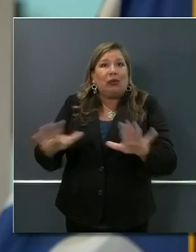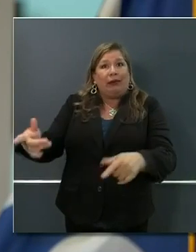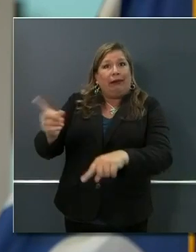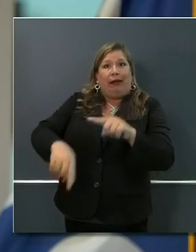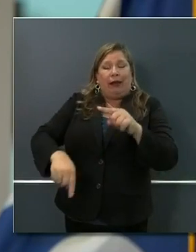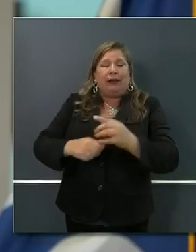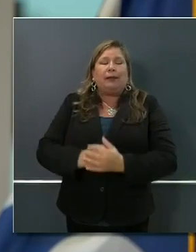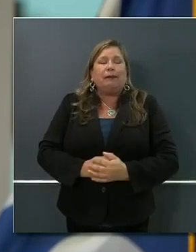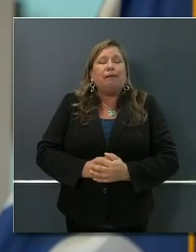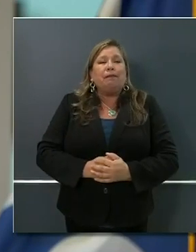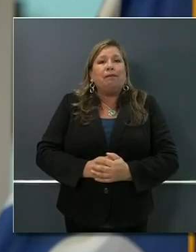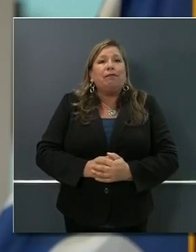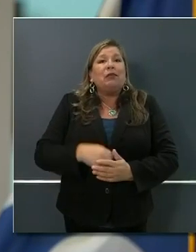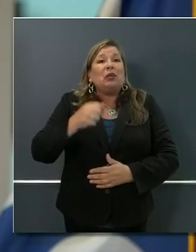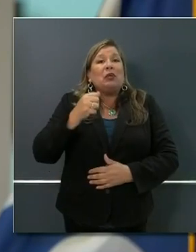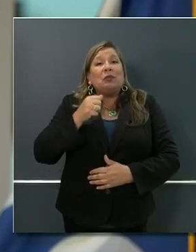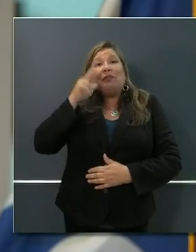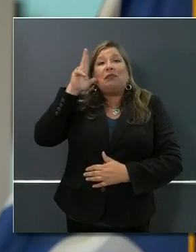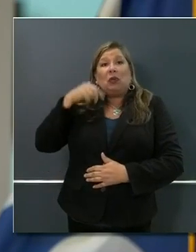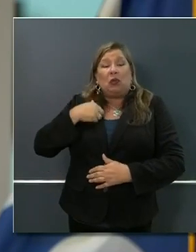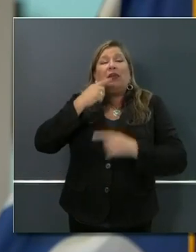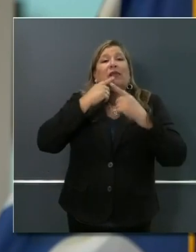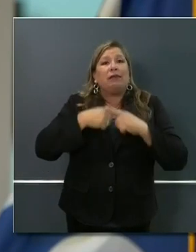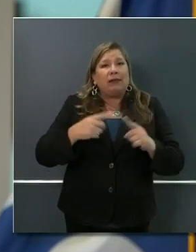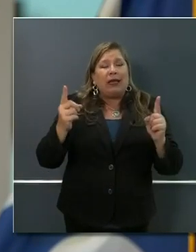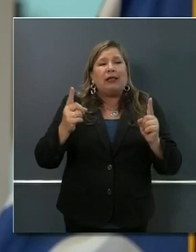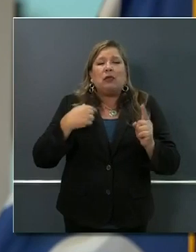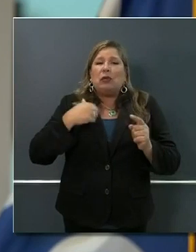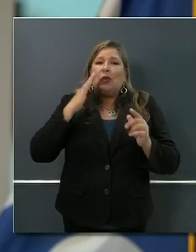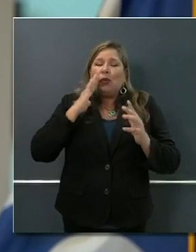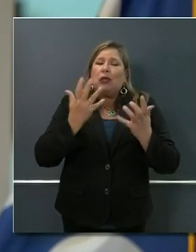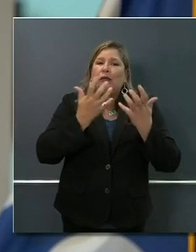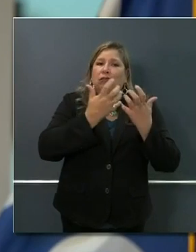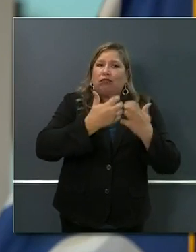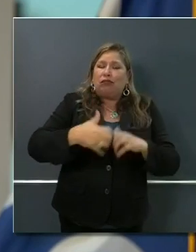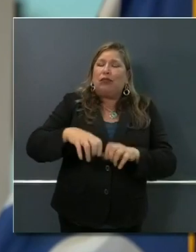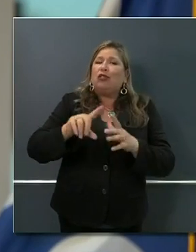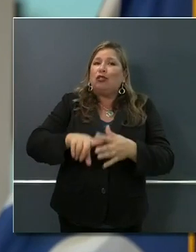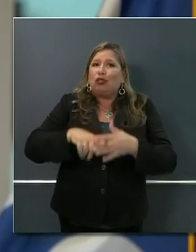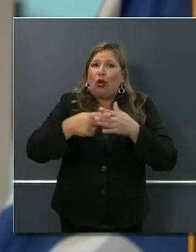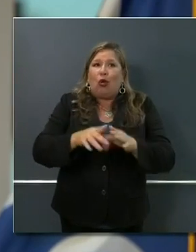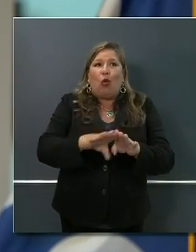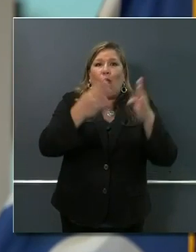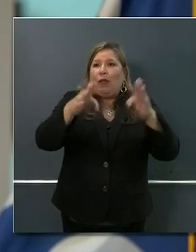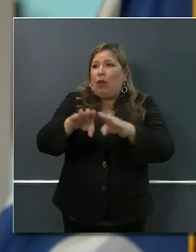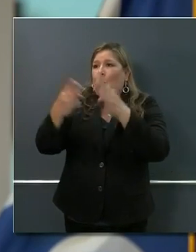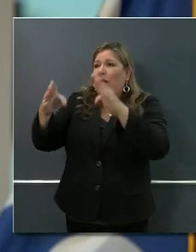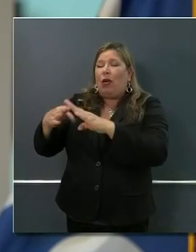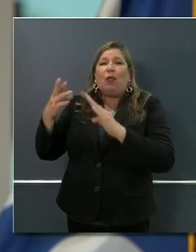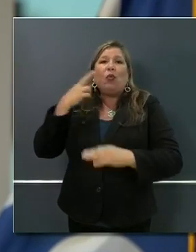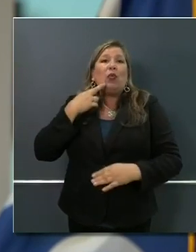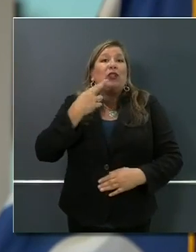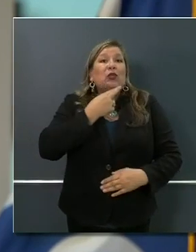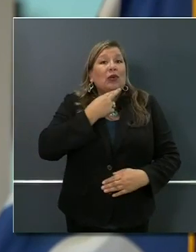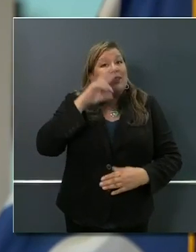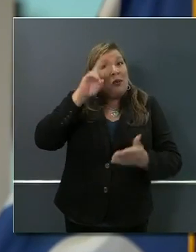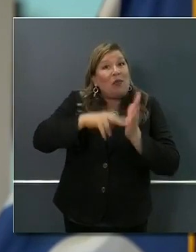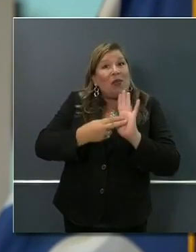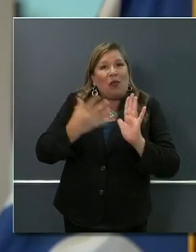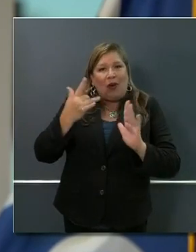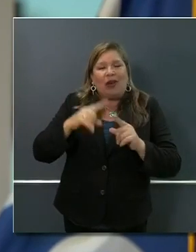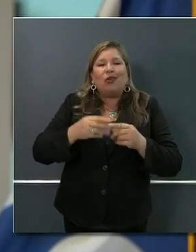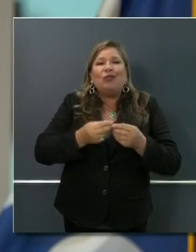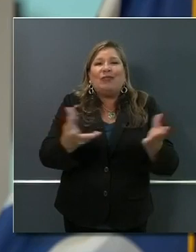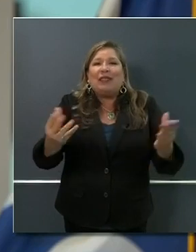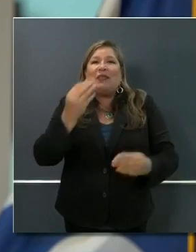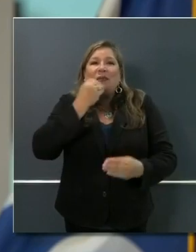framework to begin the process of reopening restaurants to start to provide those meals, three